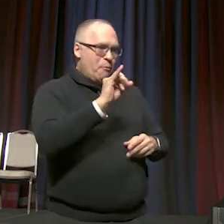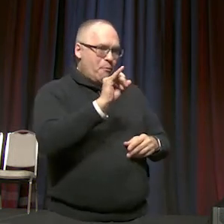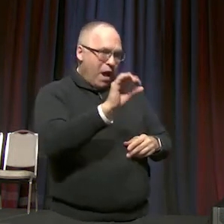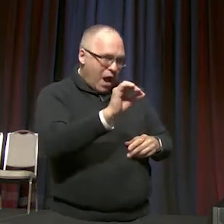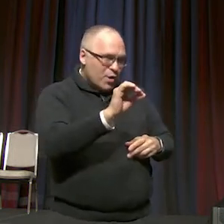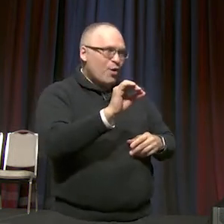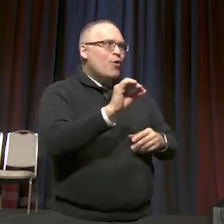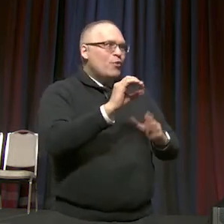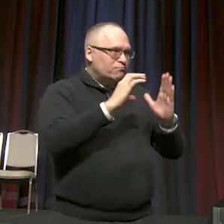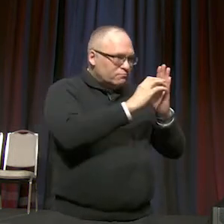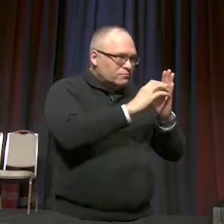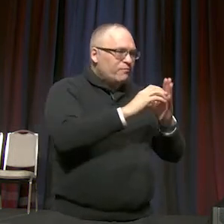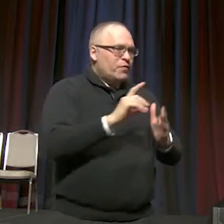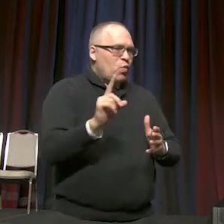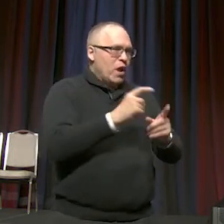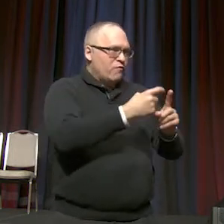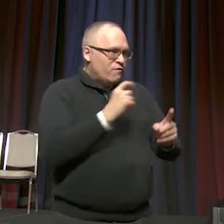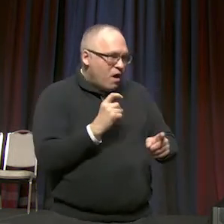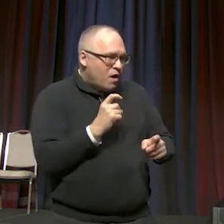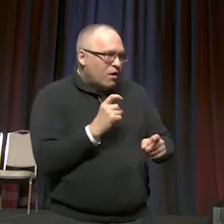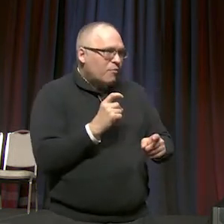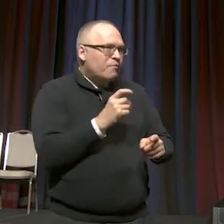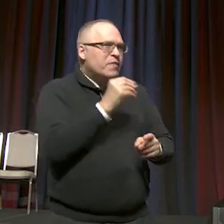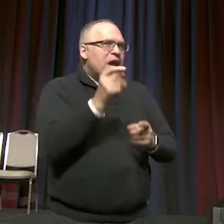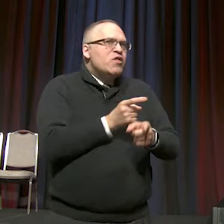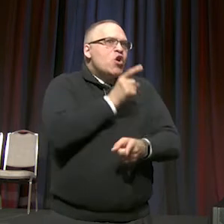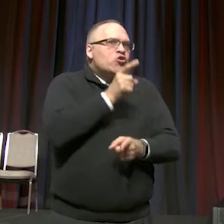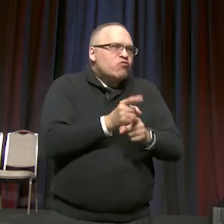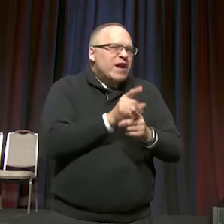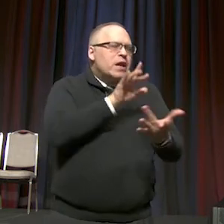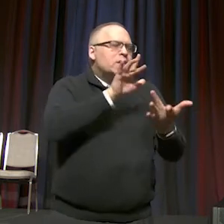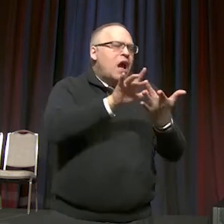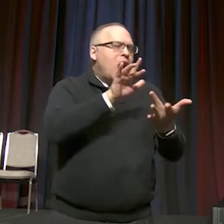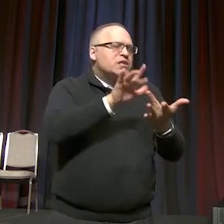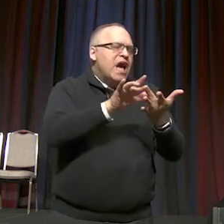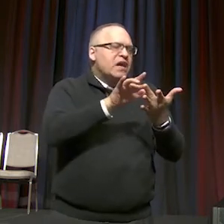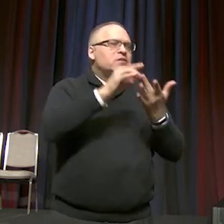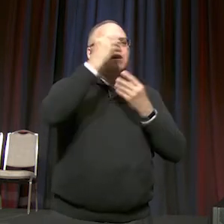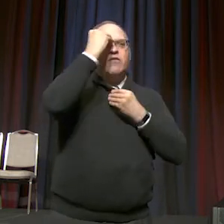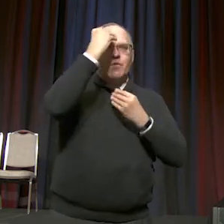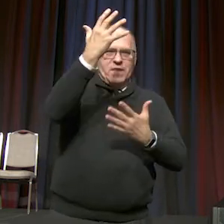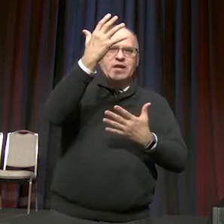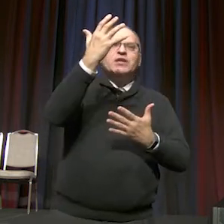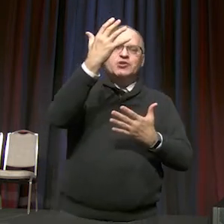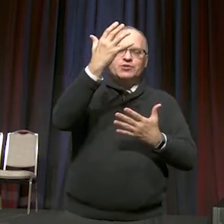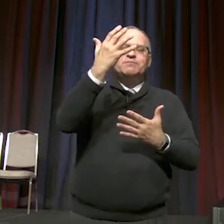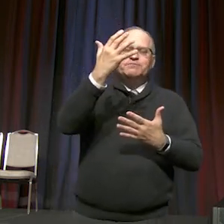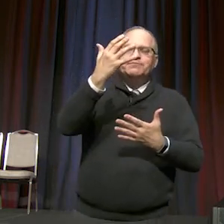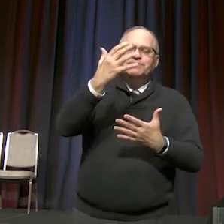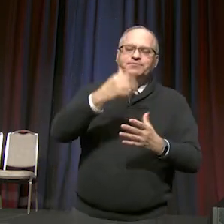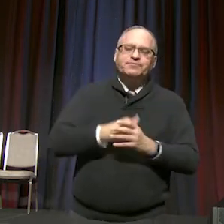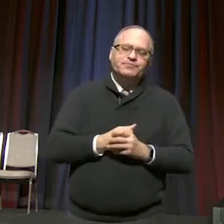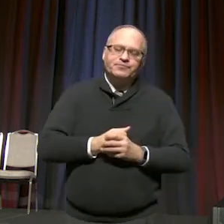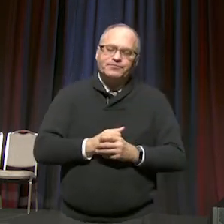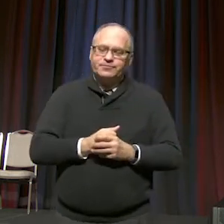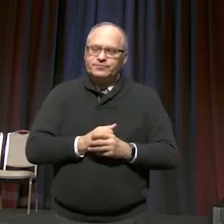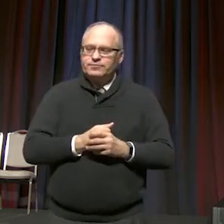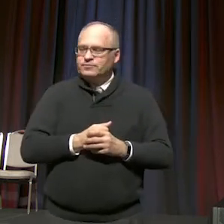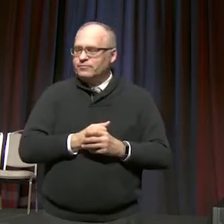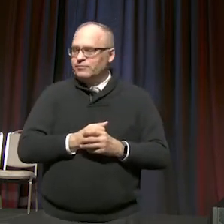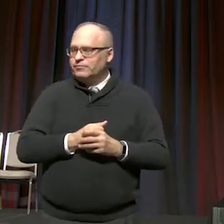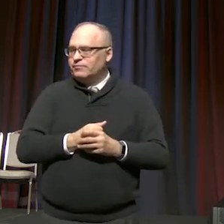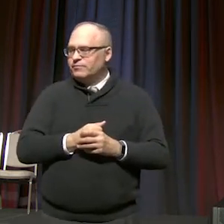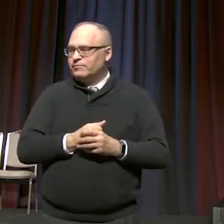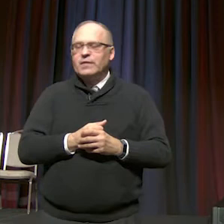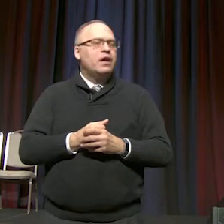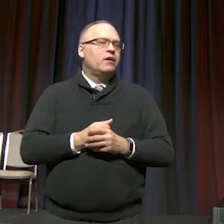which the person comes, and the correct contact information for that person. That